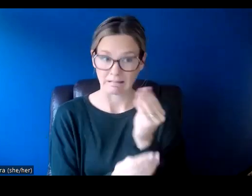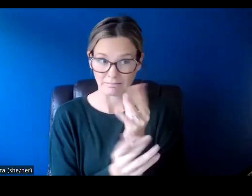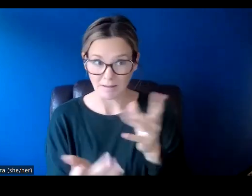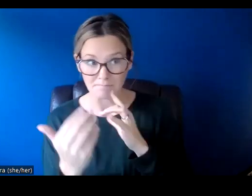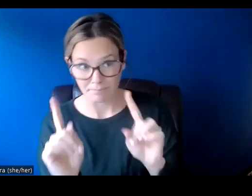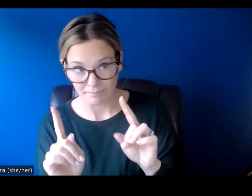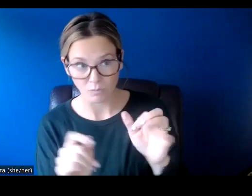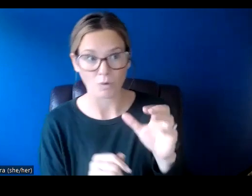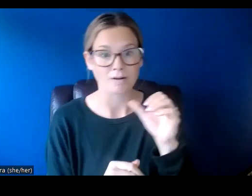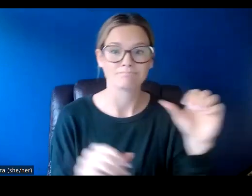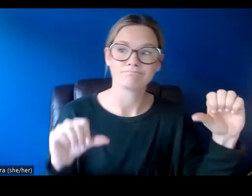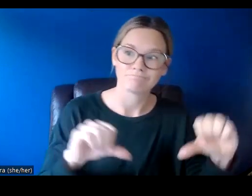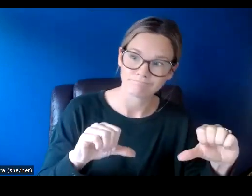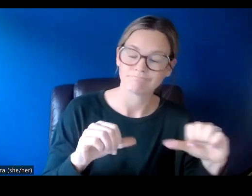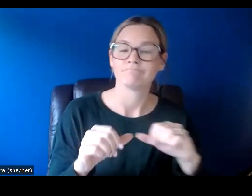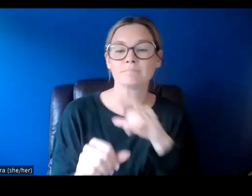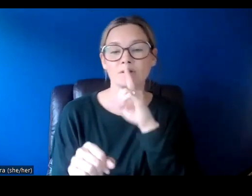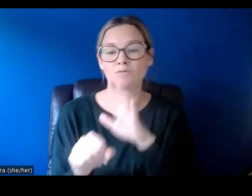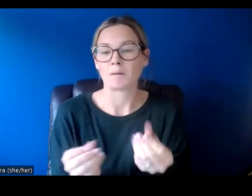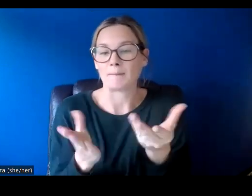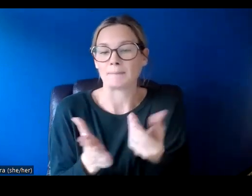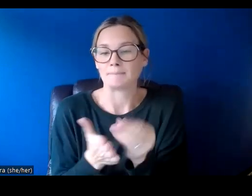successful or not and confirming grant amounts.